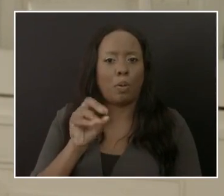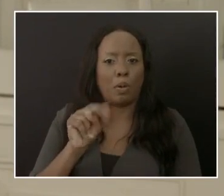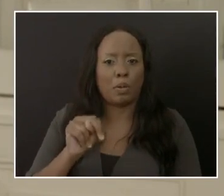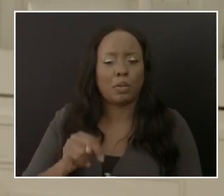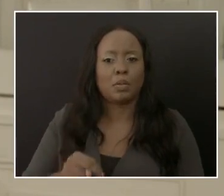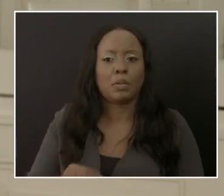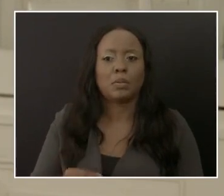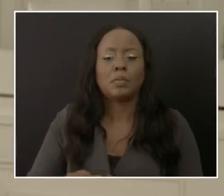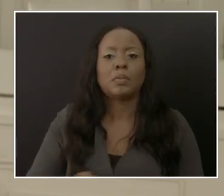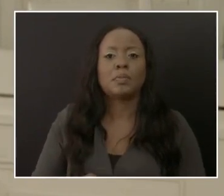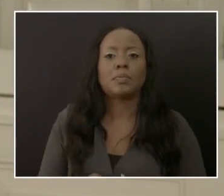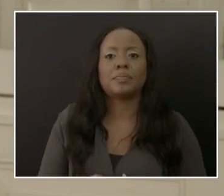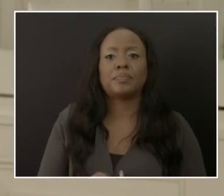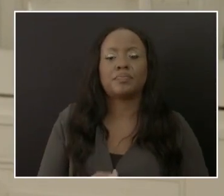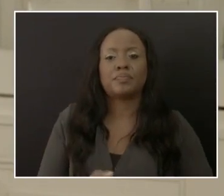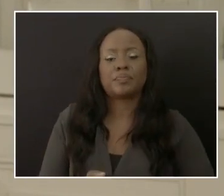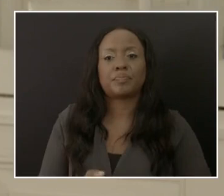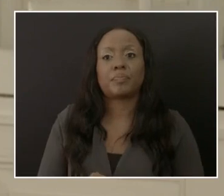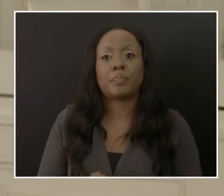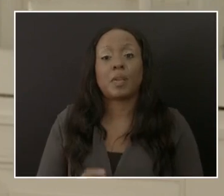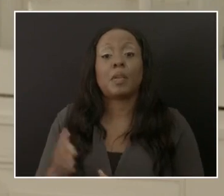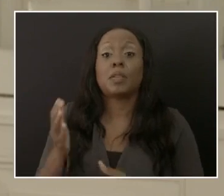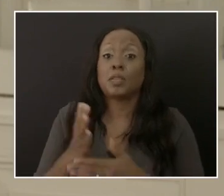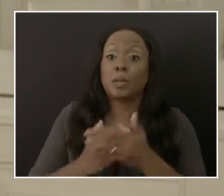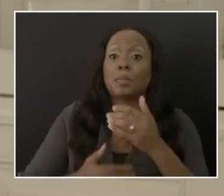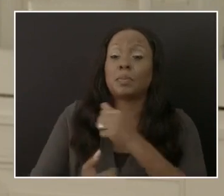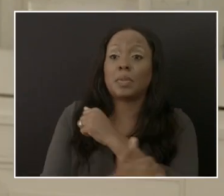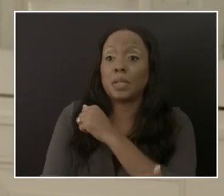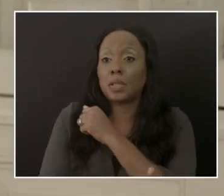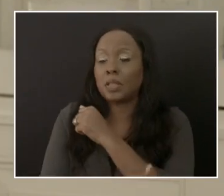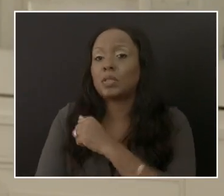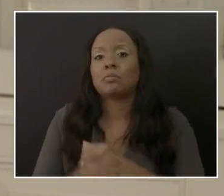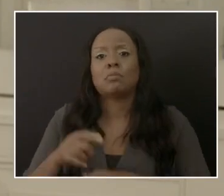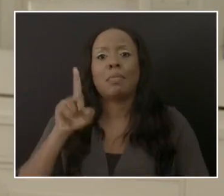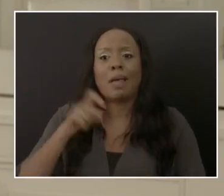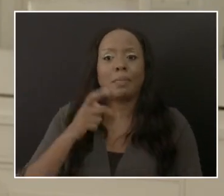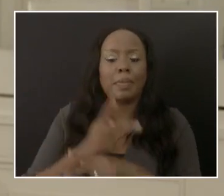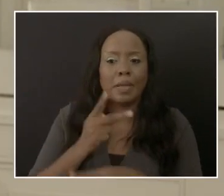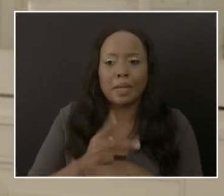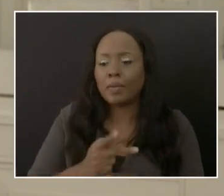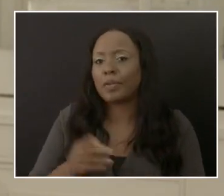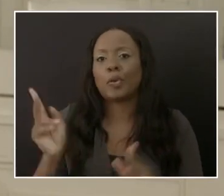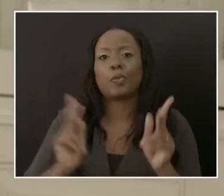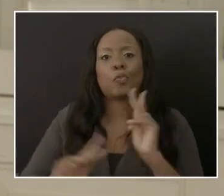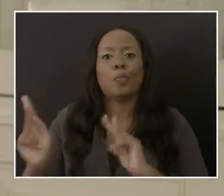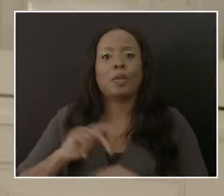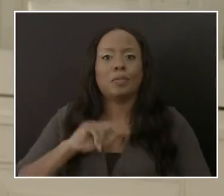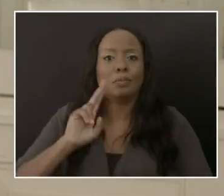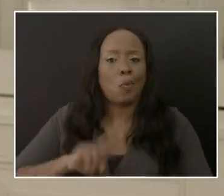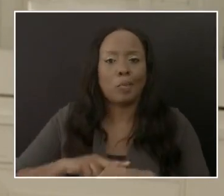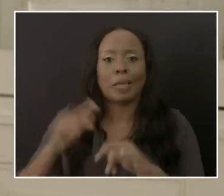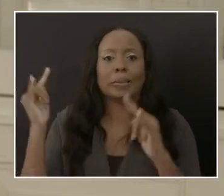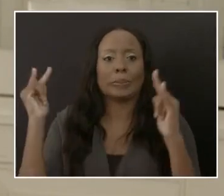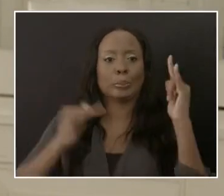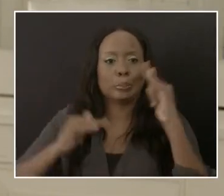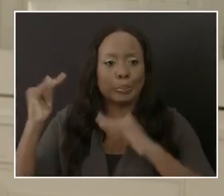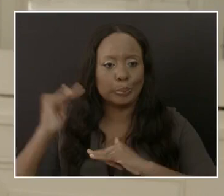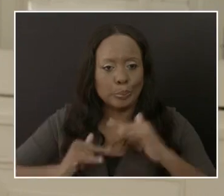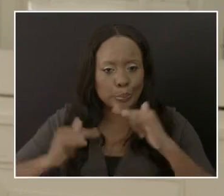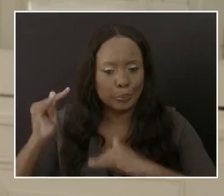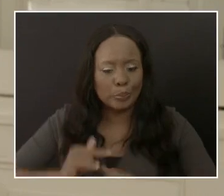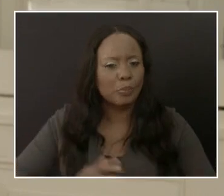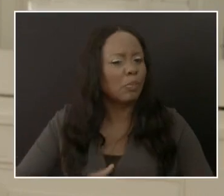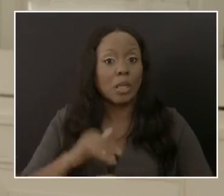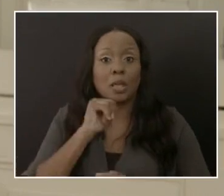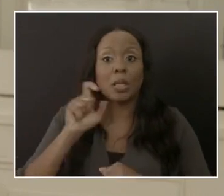source markets for tourism. And therefore, we need to be vigilant. We don't need to be panicked, but we need